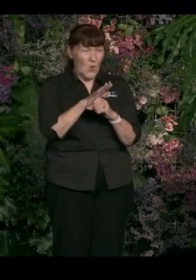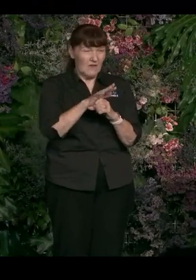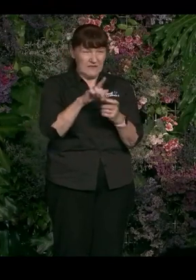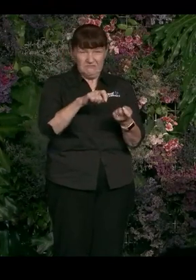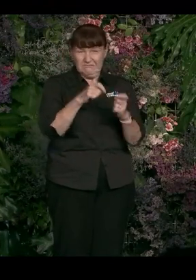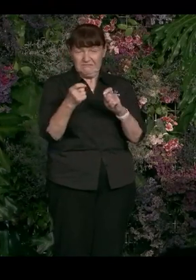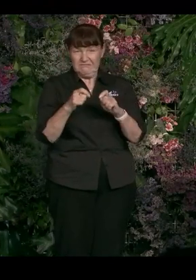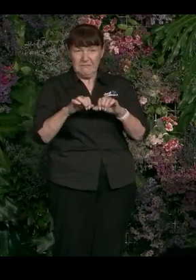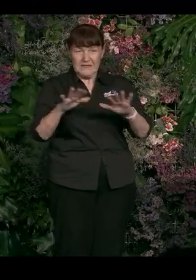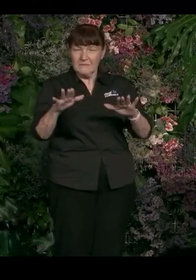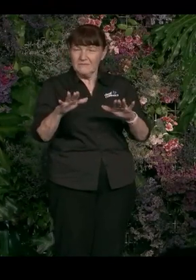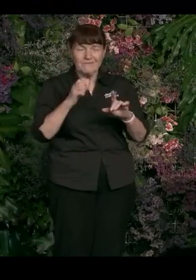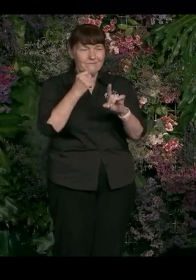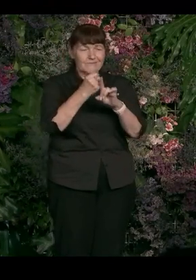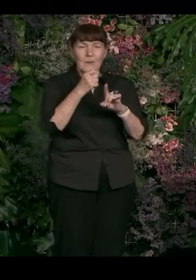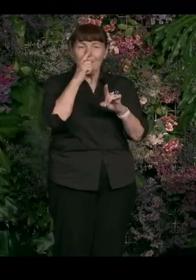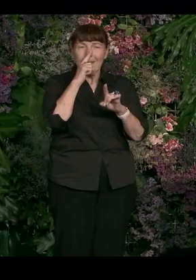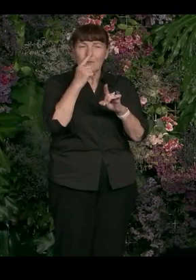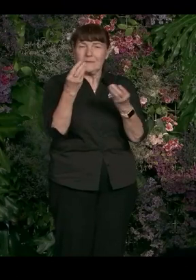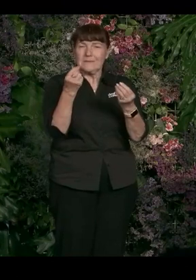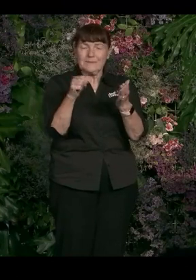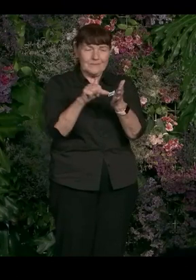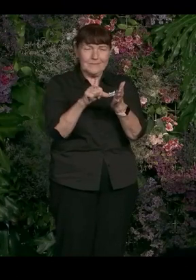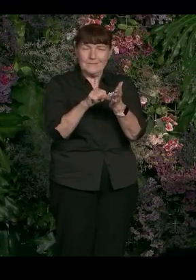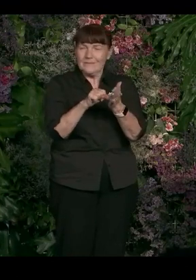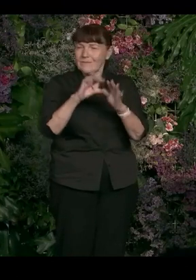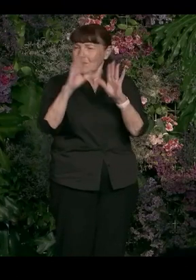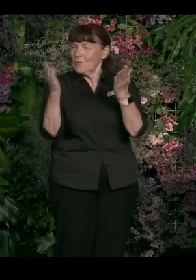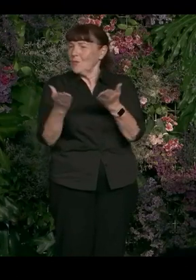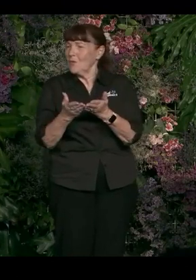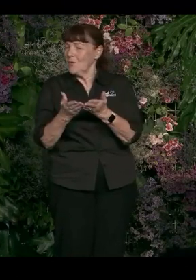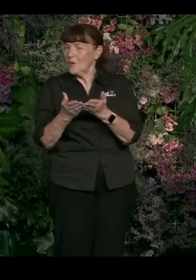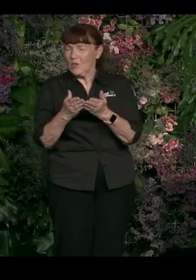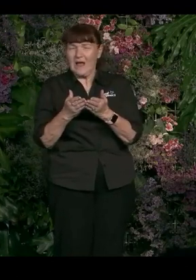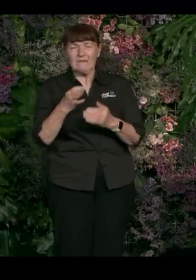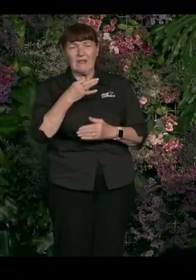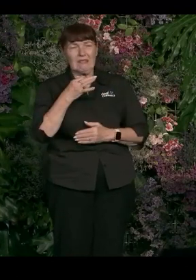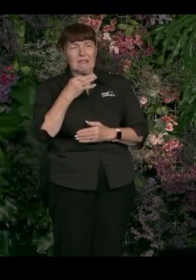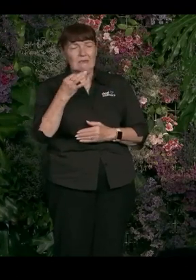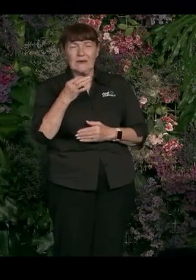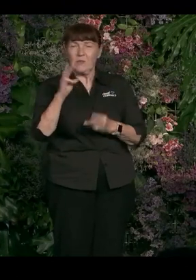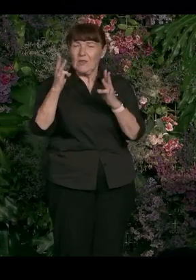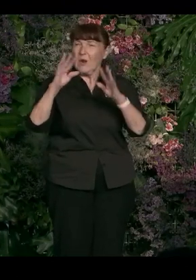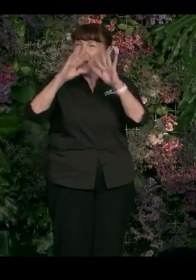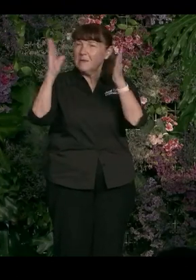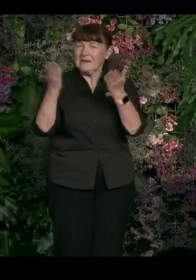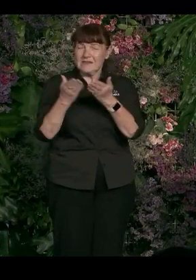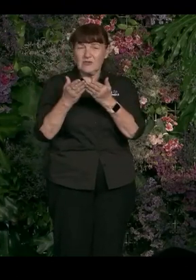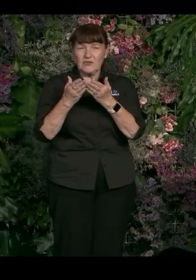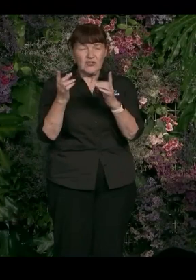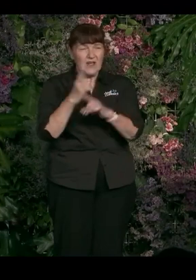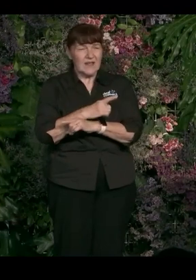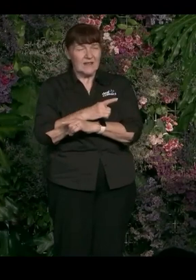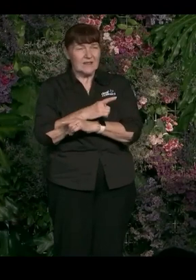people's economic status around the world. You know, I've got the threats facing us with climate change. The wide scale disruption